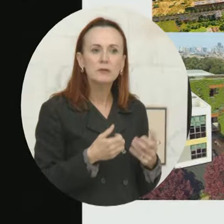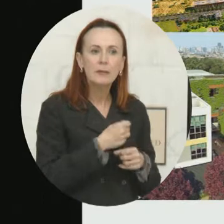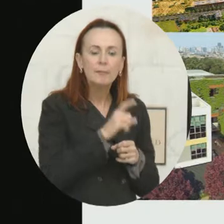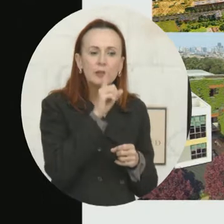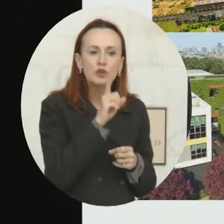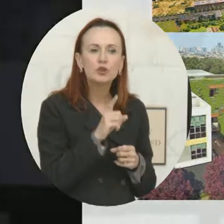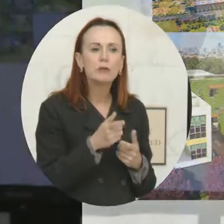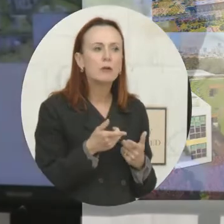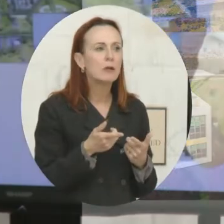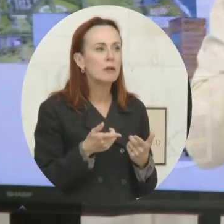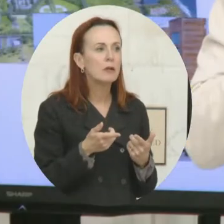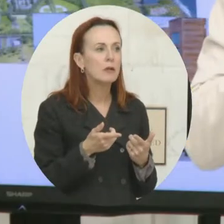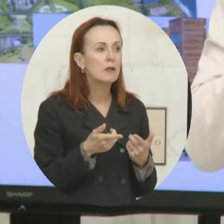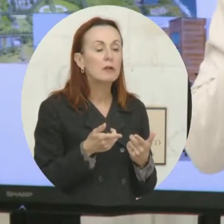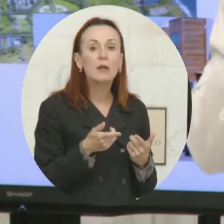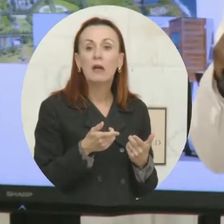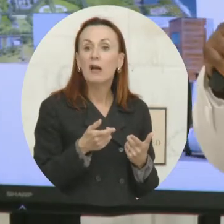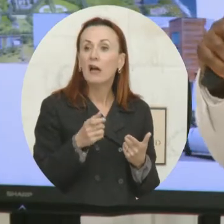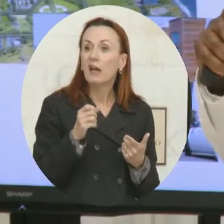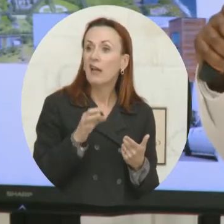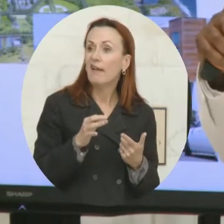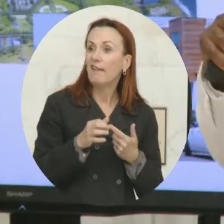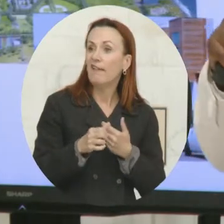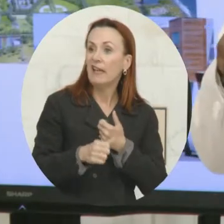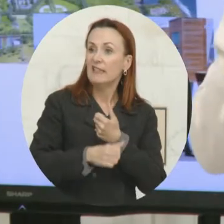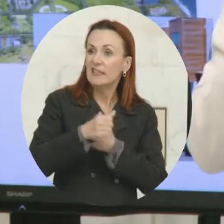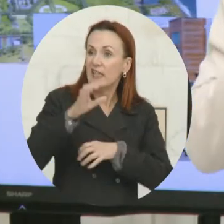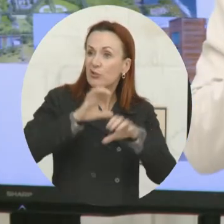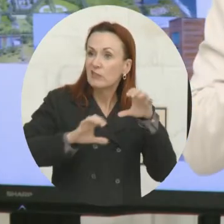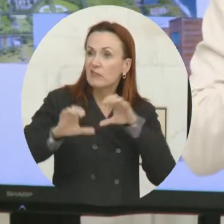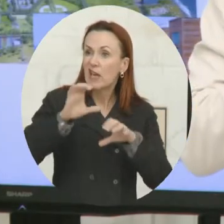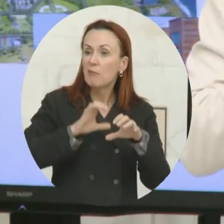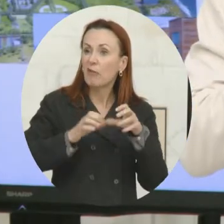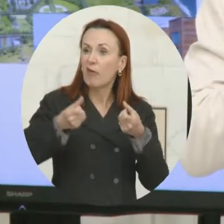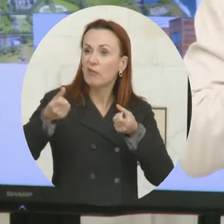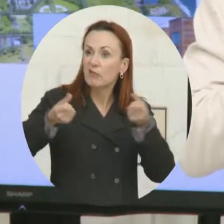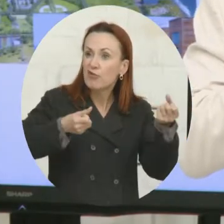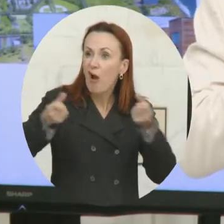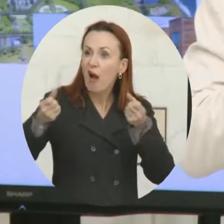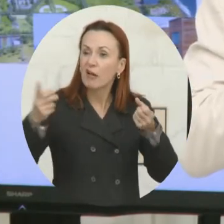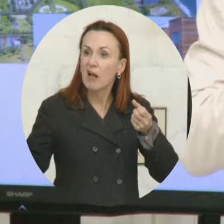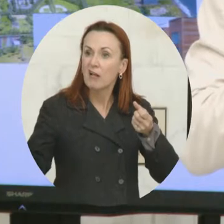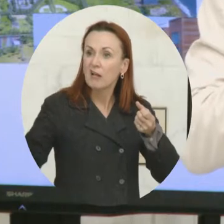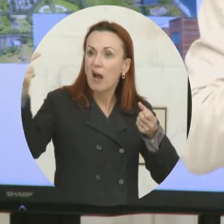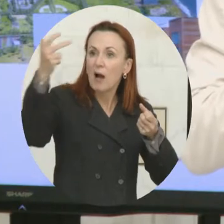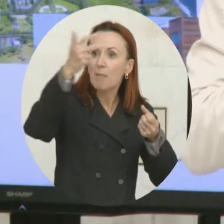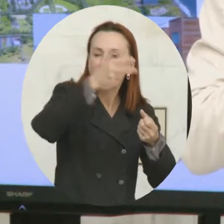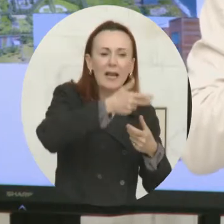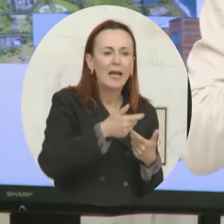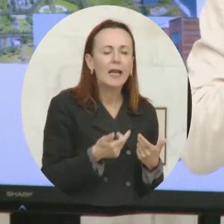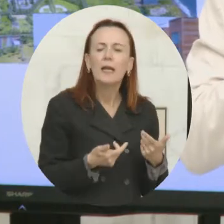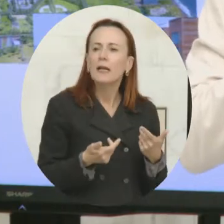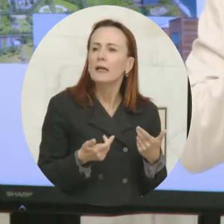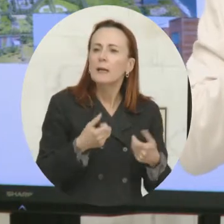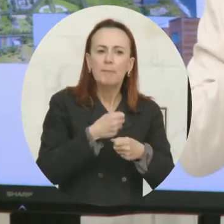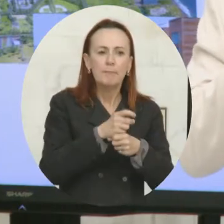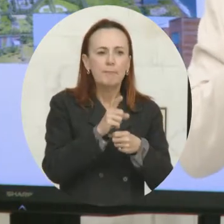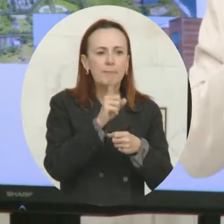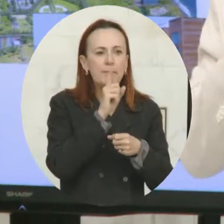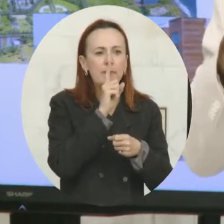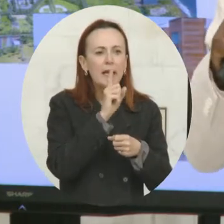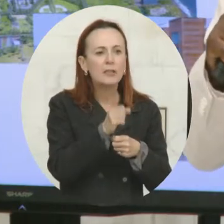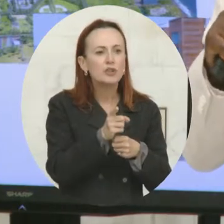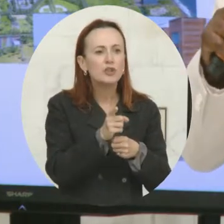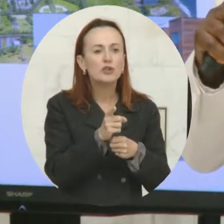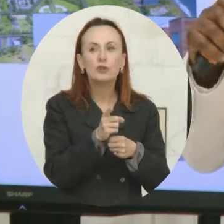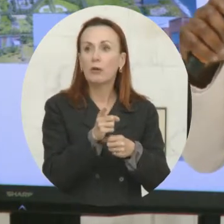you when these hazardous trucks was going in and out of our areas cleaning up there that they were covered. They wasn't just taking the waste and